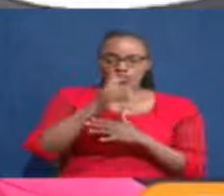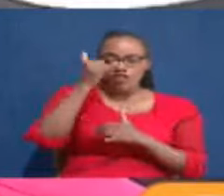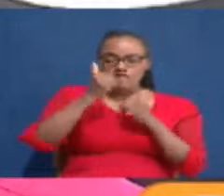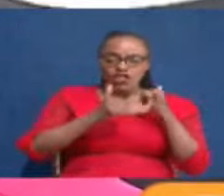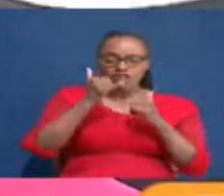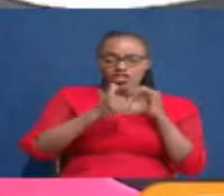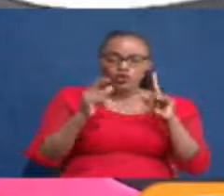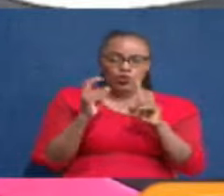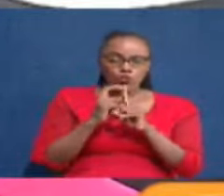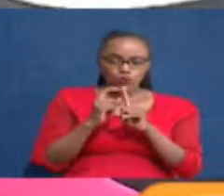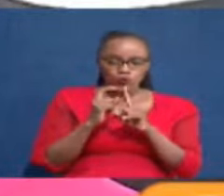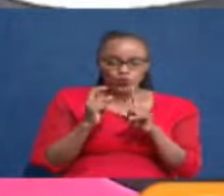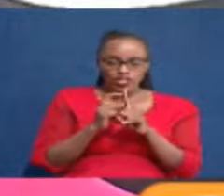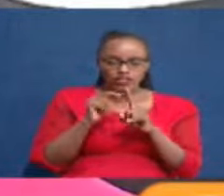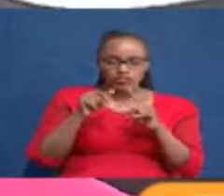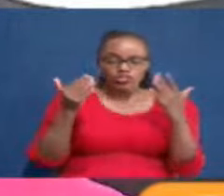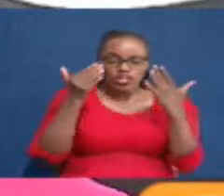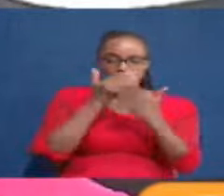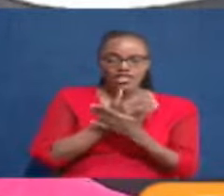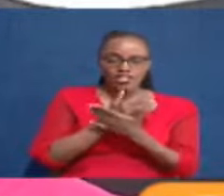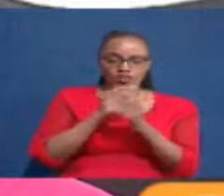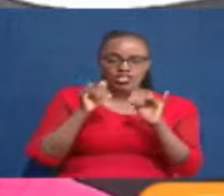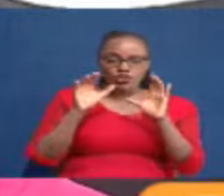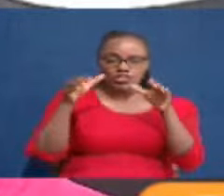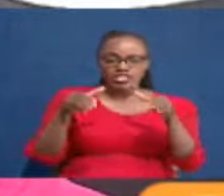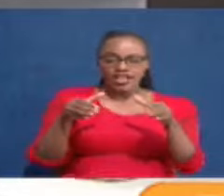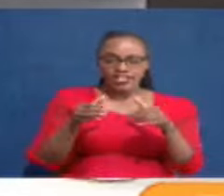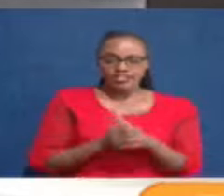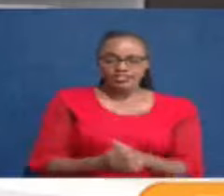final words of the night here on Newsgang